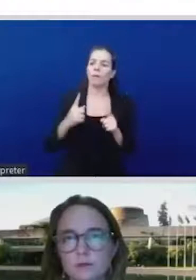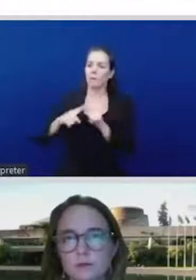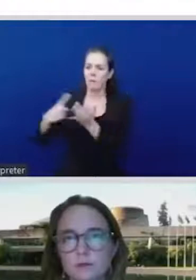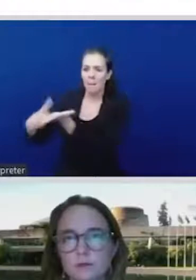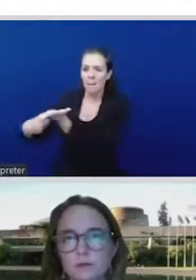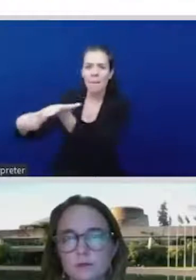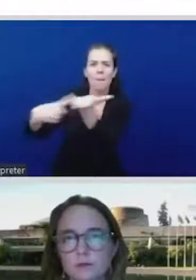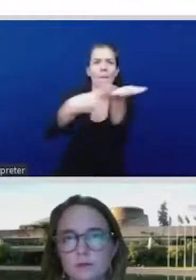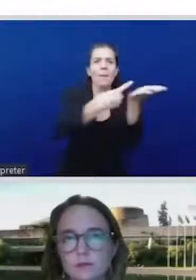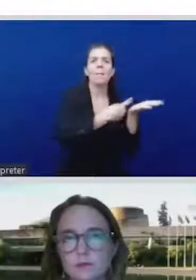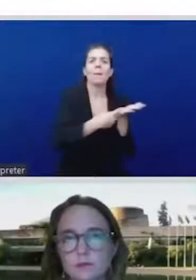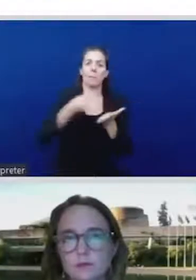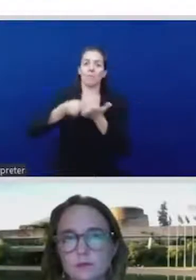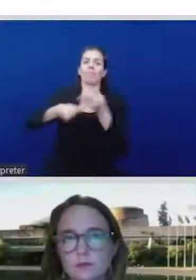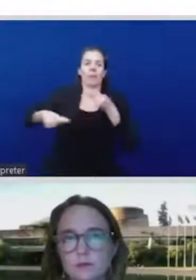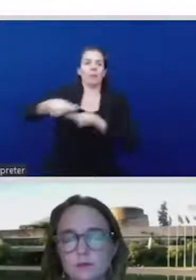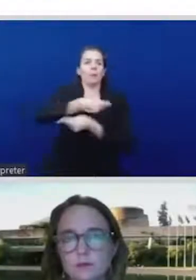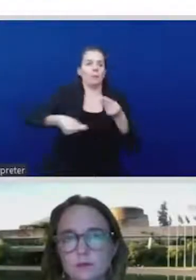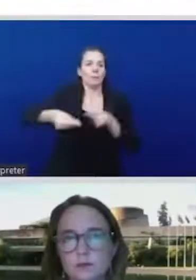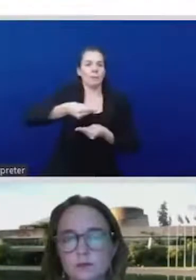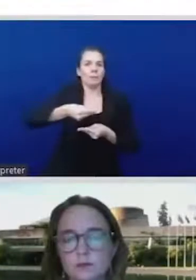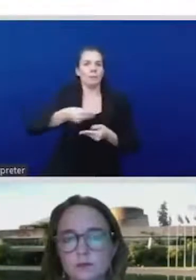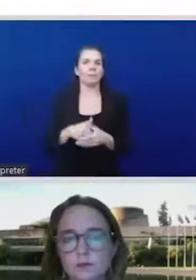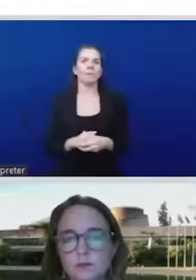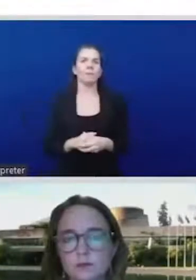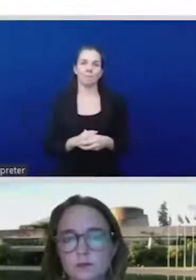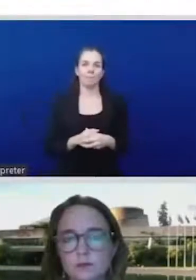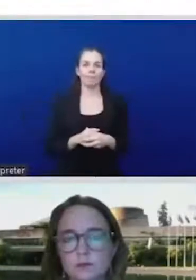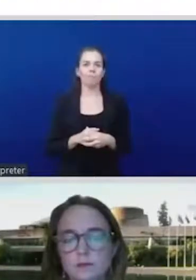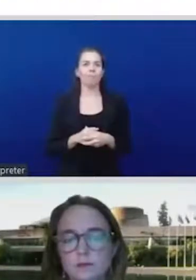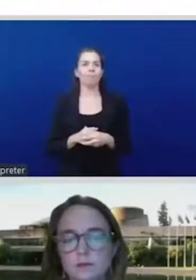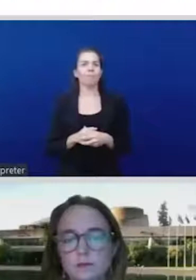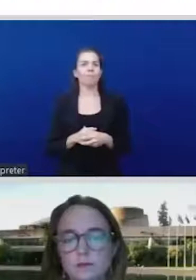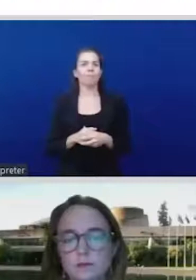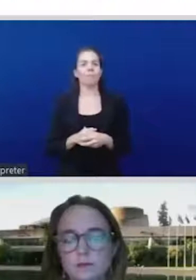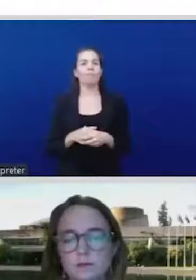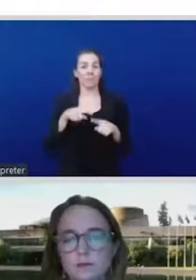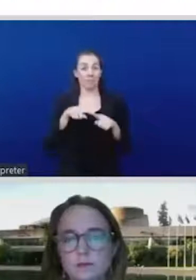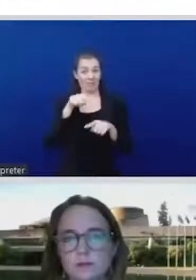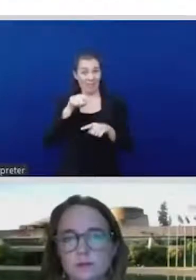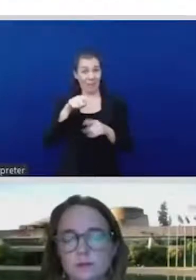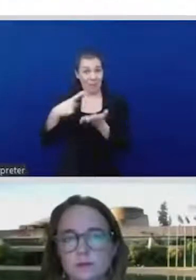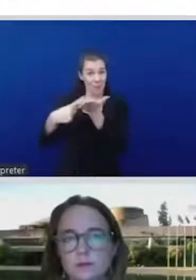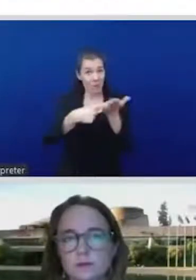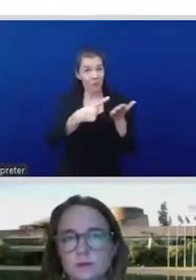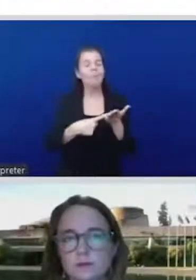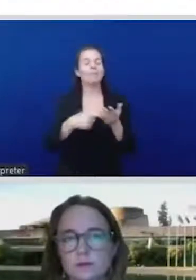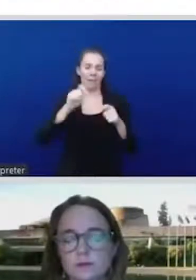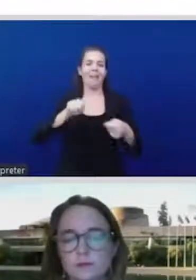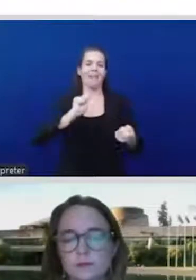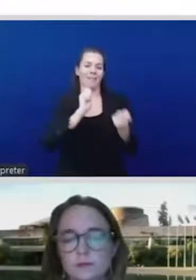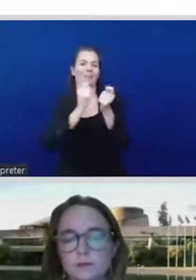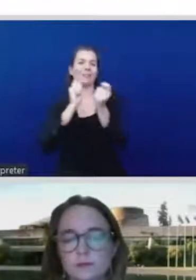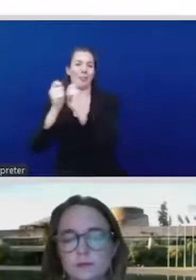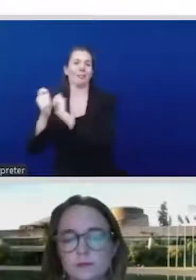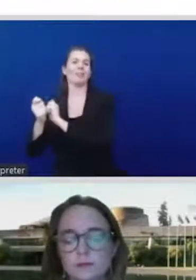for a global Green Deal to work, countries need to create new rules for international and corporations to address